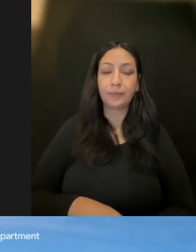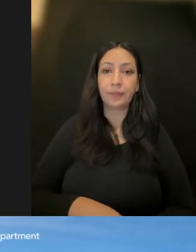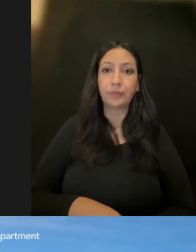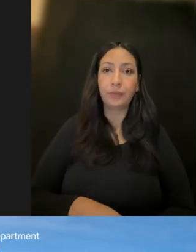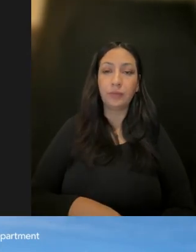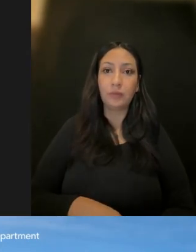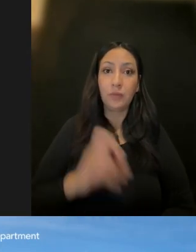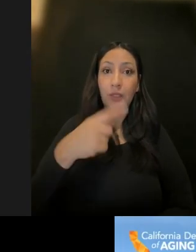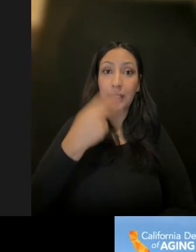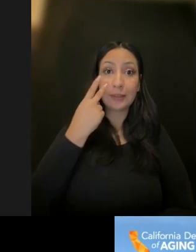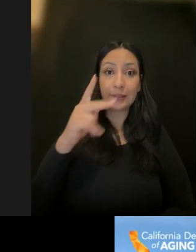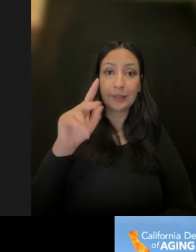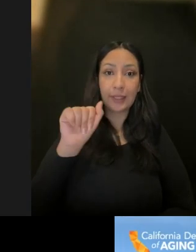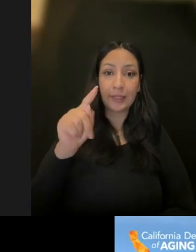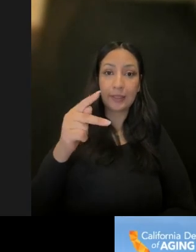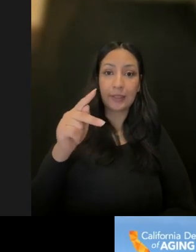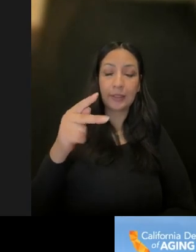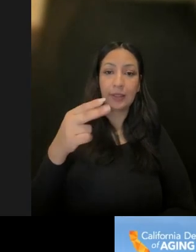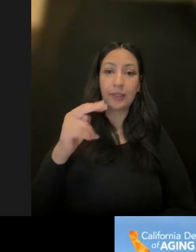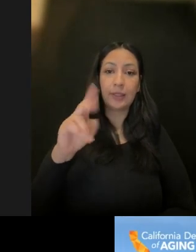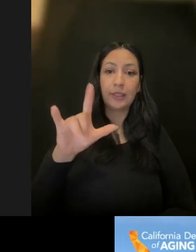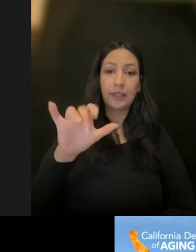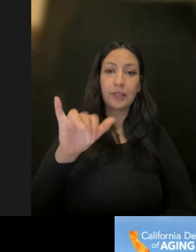And I see Kathleen has a question. Welcome, Kathleen.